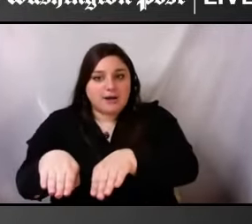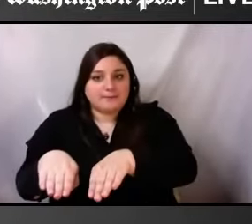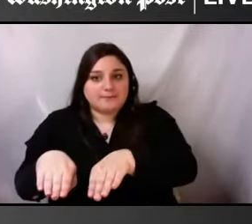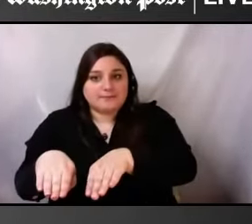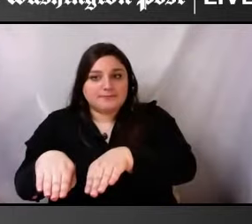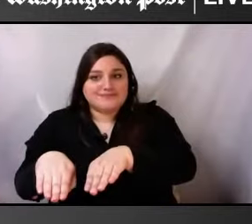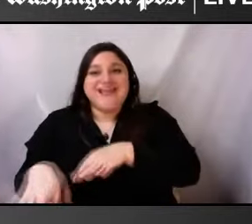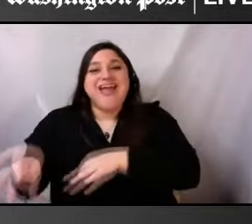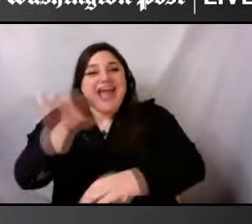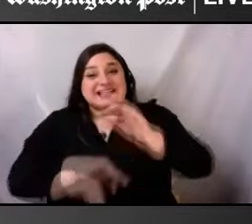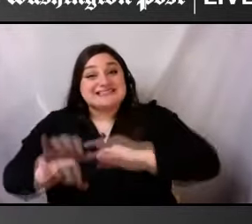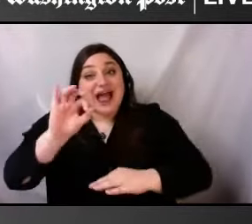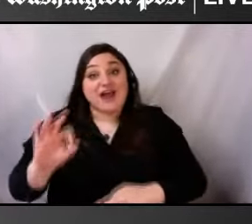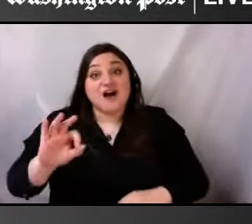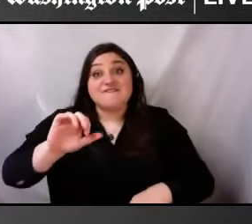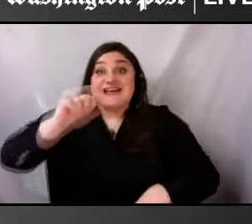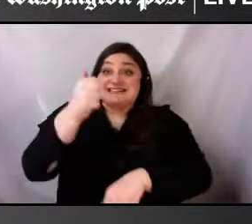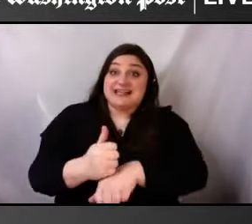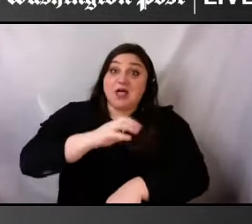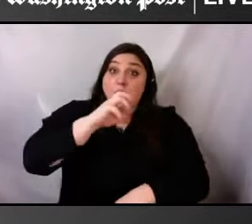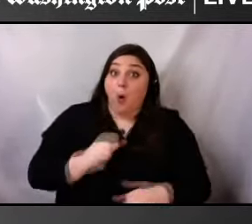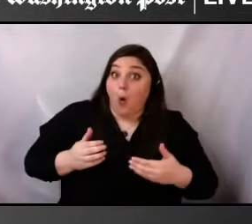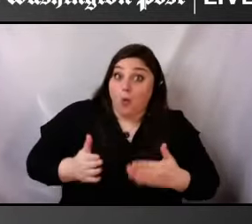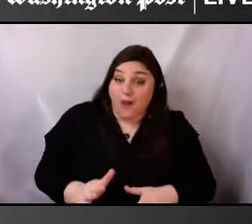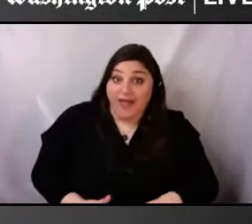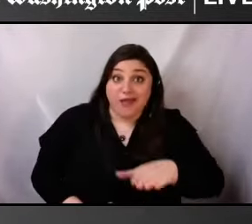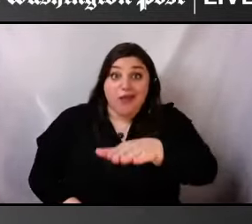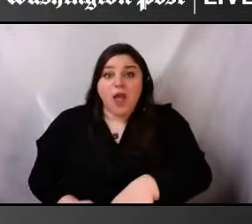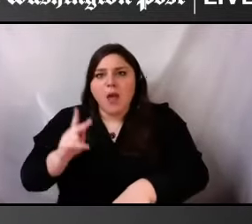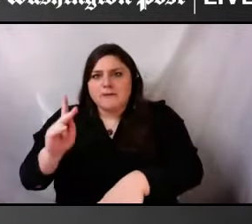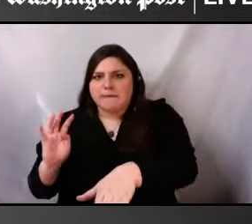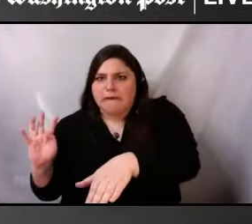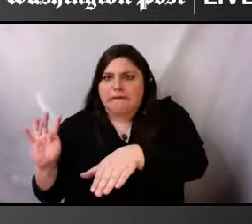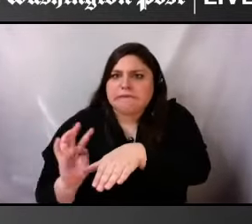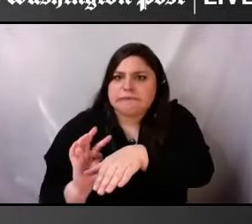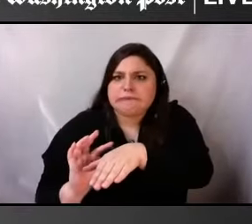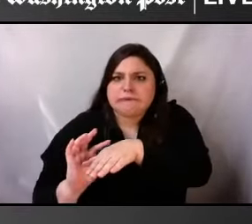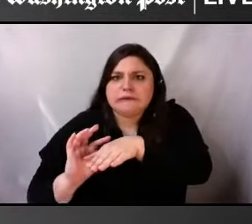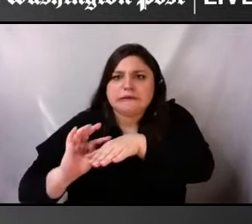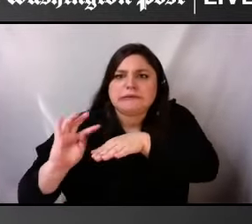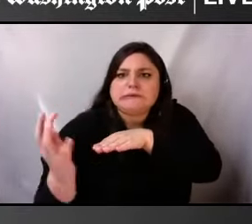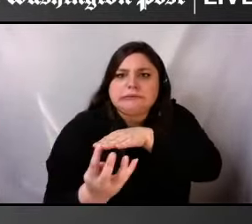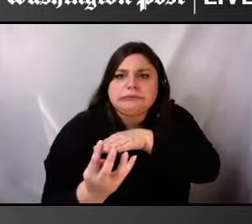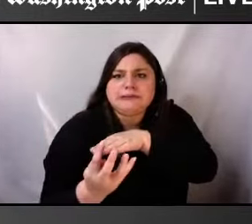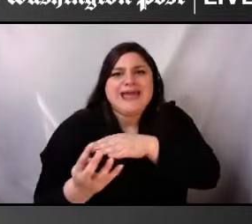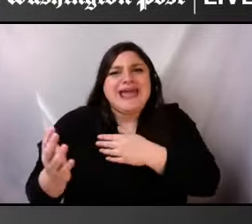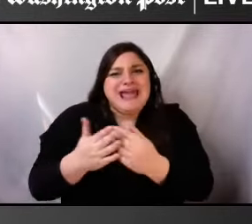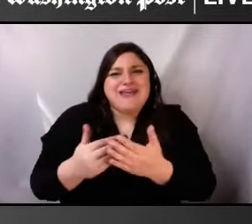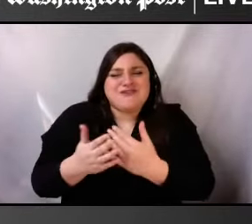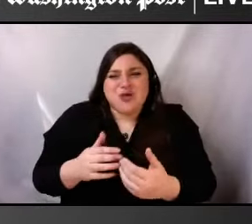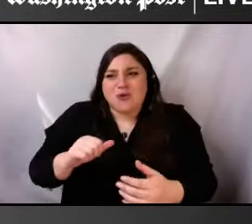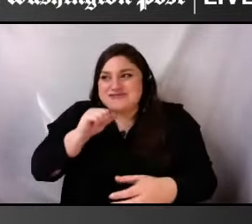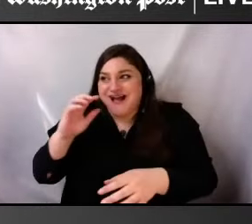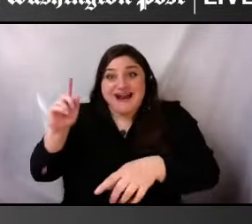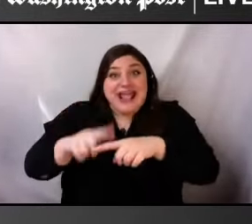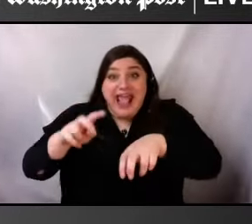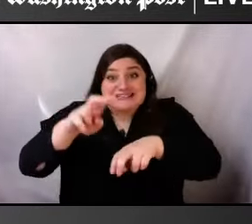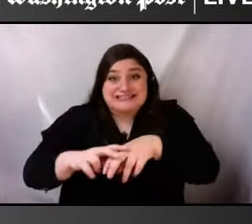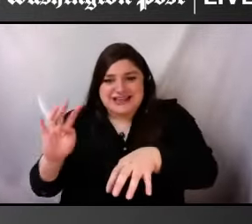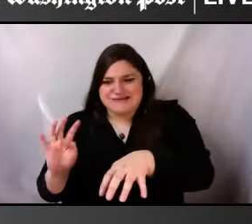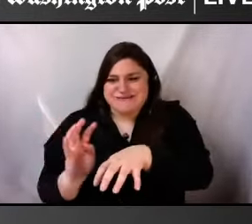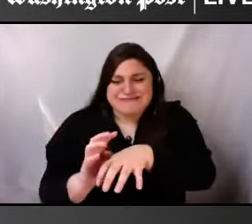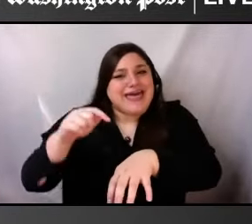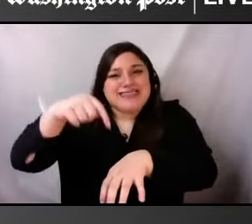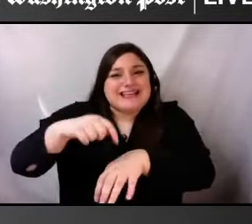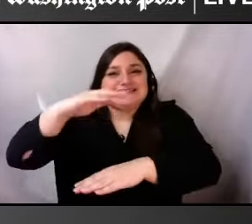disabled to gather themselves around a table that not only wasn't designed for them, but is not accessible to them. And